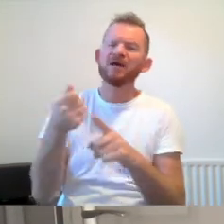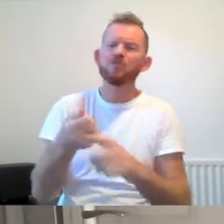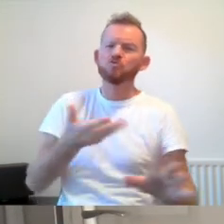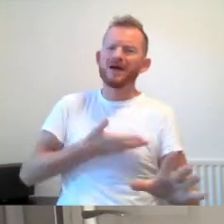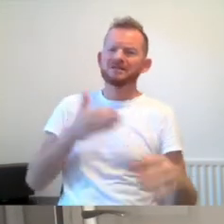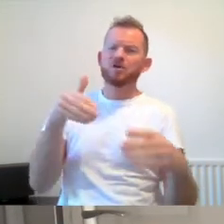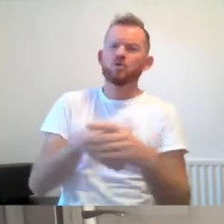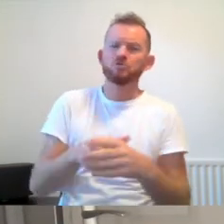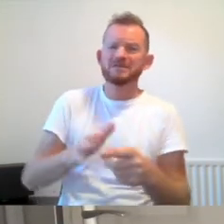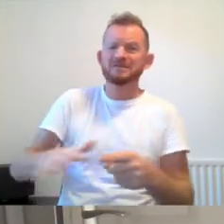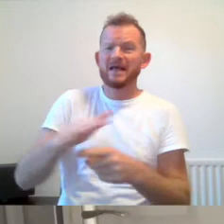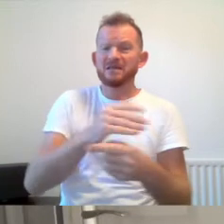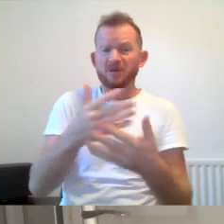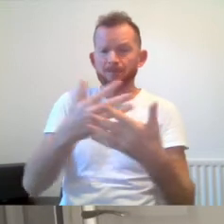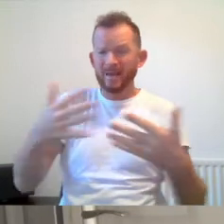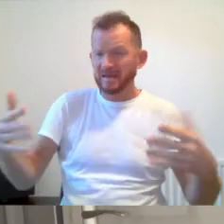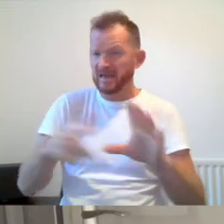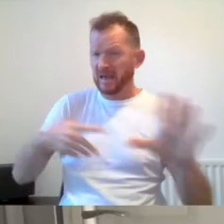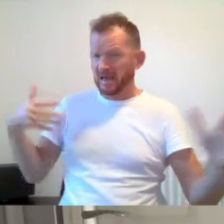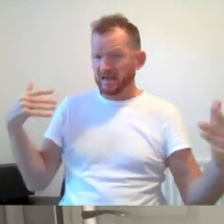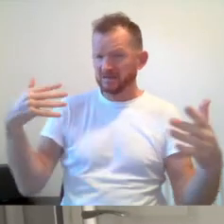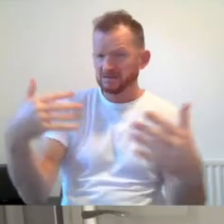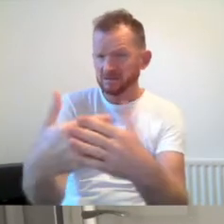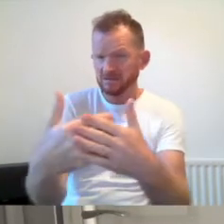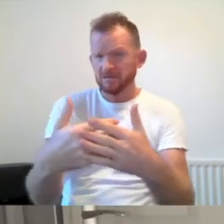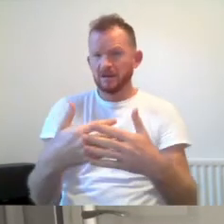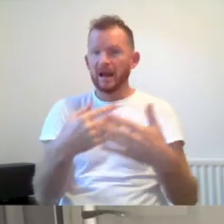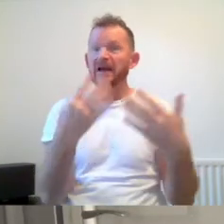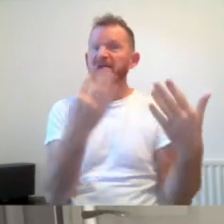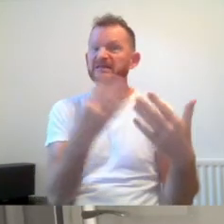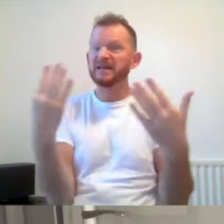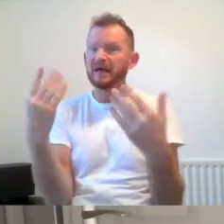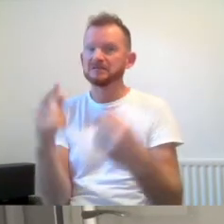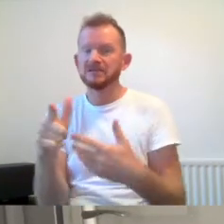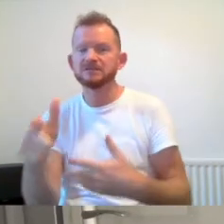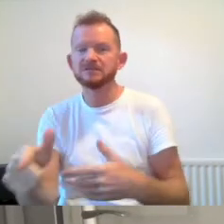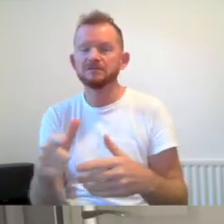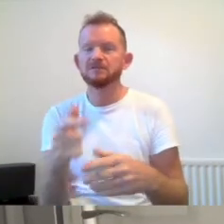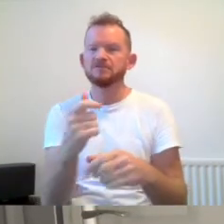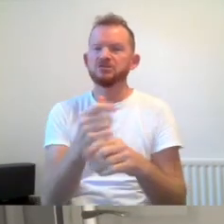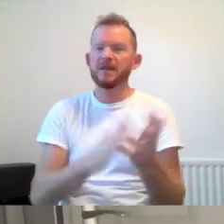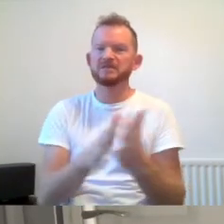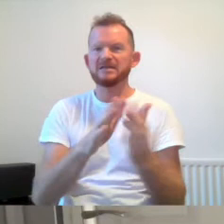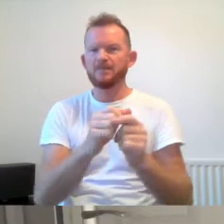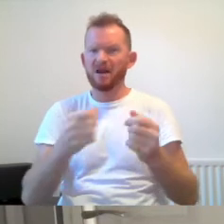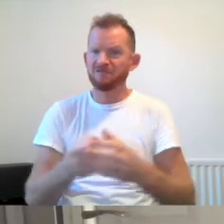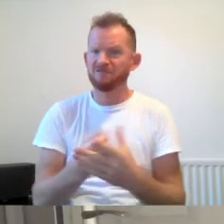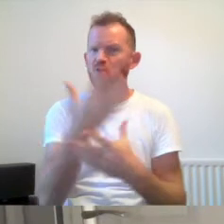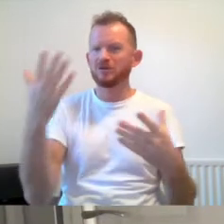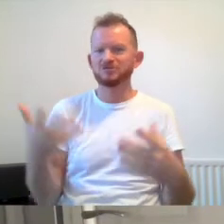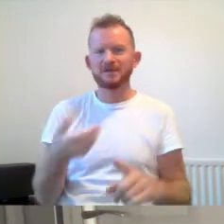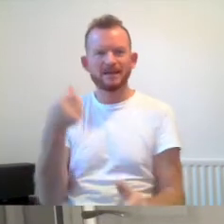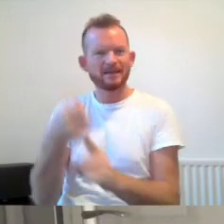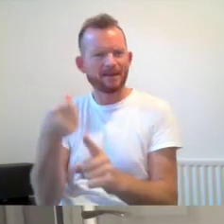for many years. When we look at the 1990s, we see GMCDP flourishing. Campaigning on the streets was a